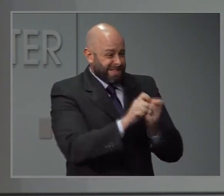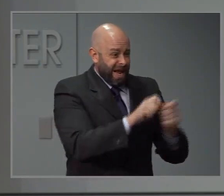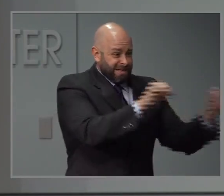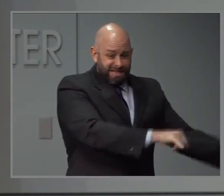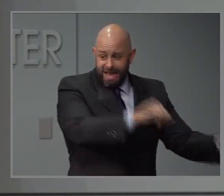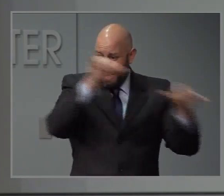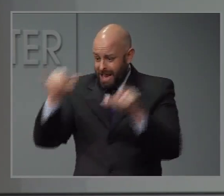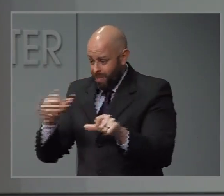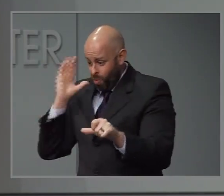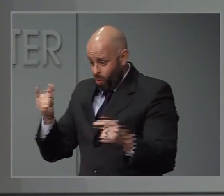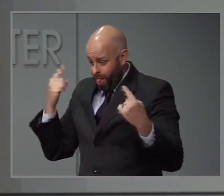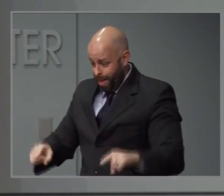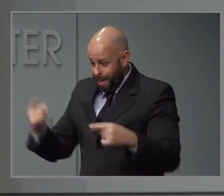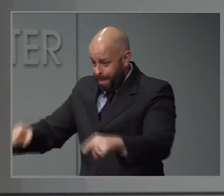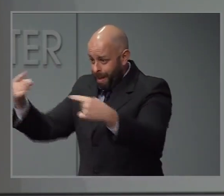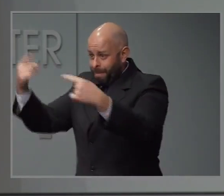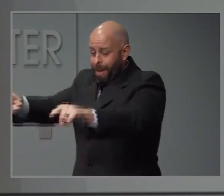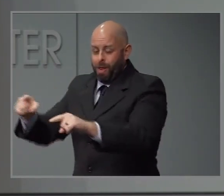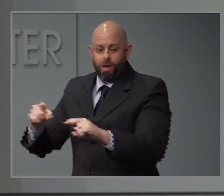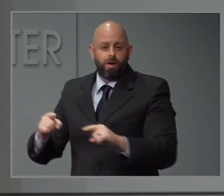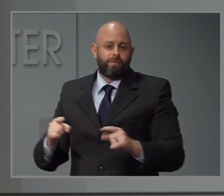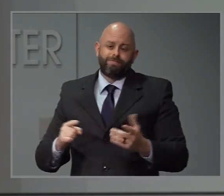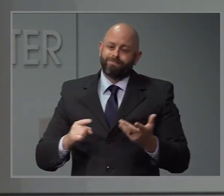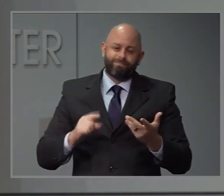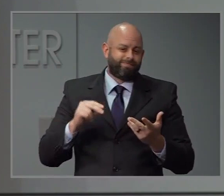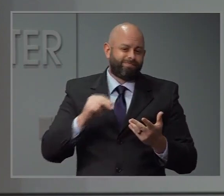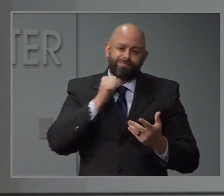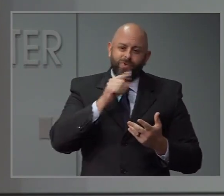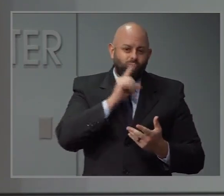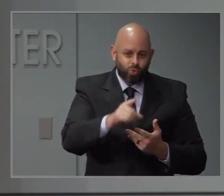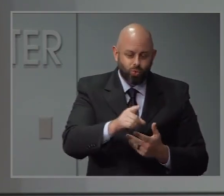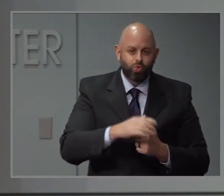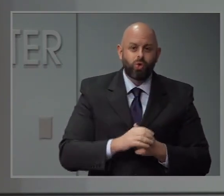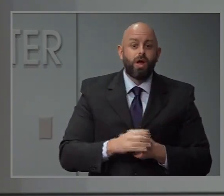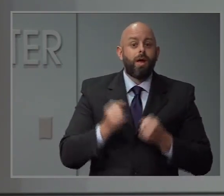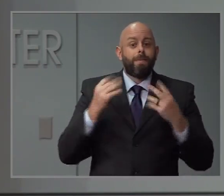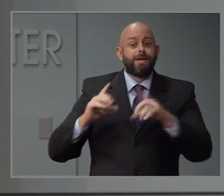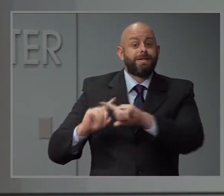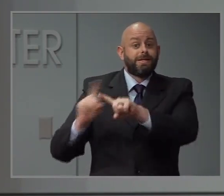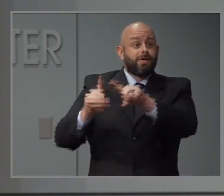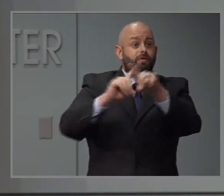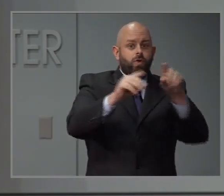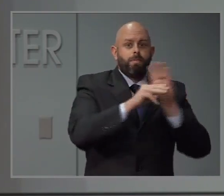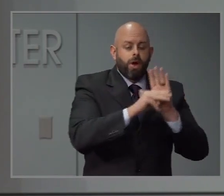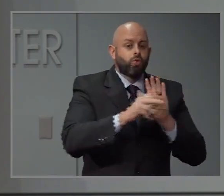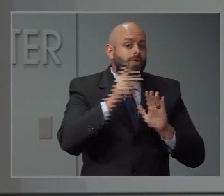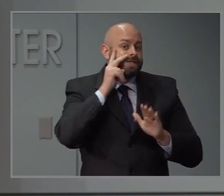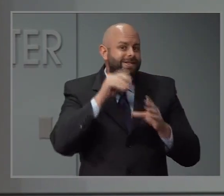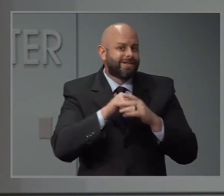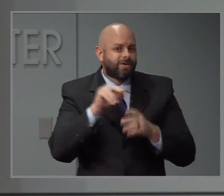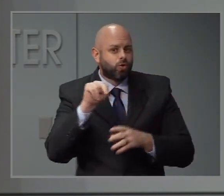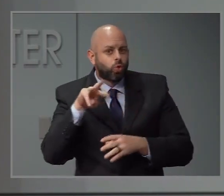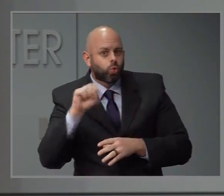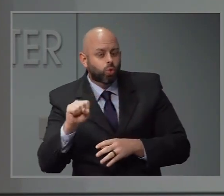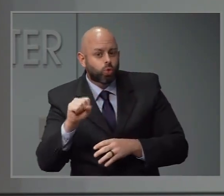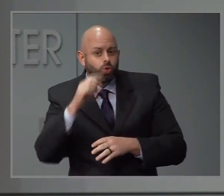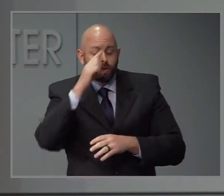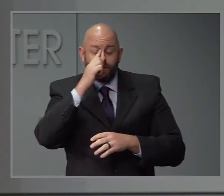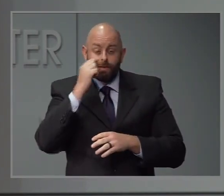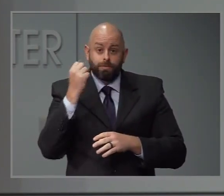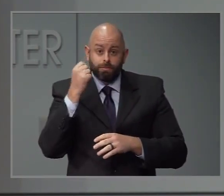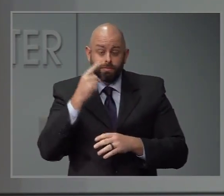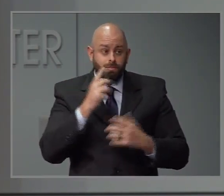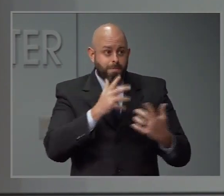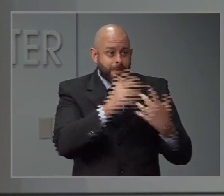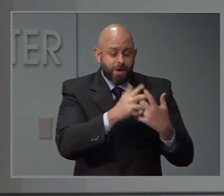models that have been circulating from some various researchers, and all of them have been changing.